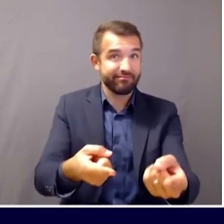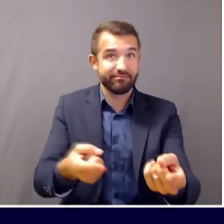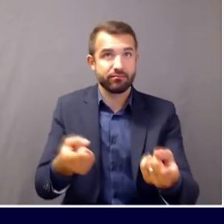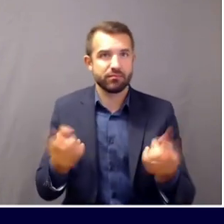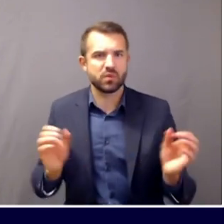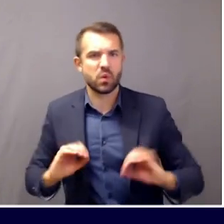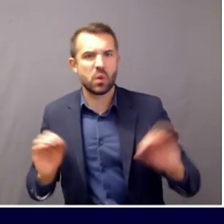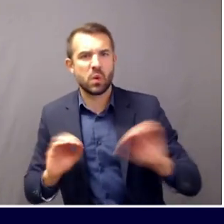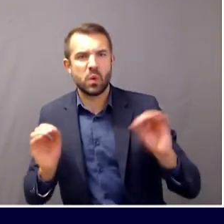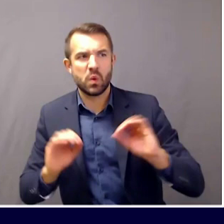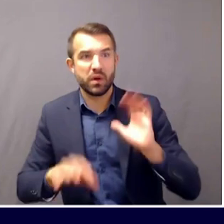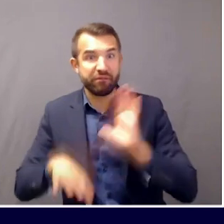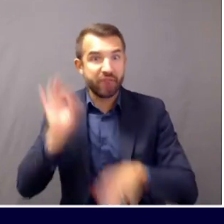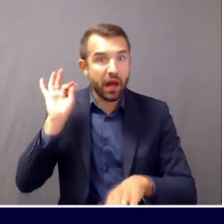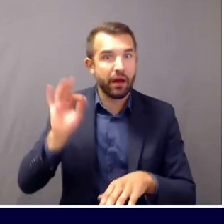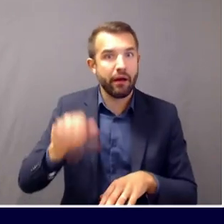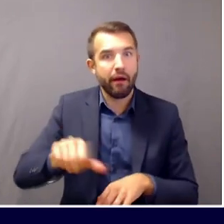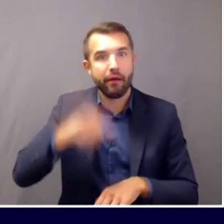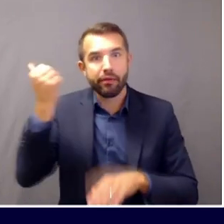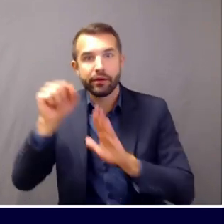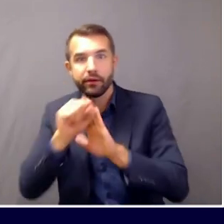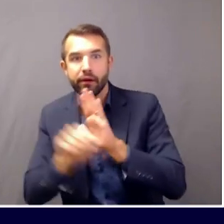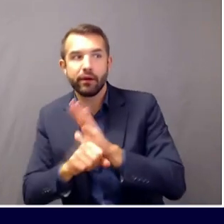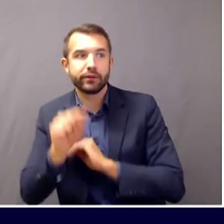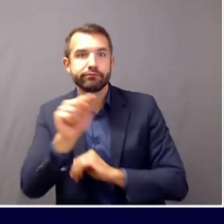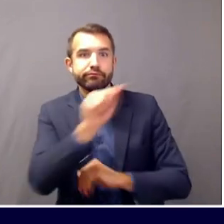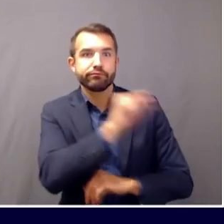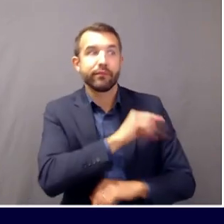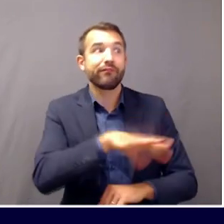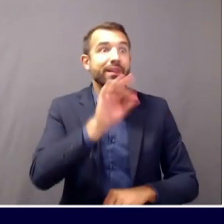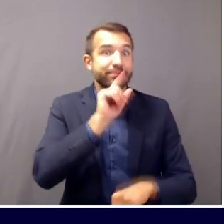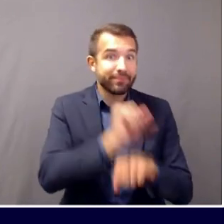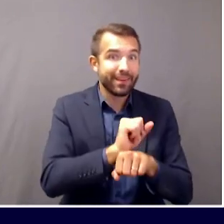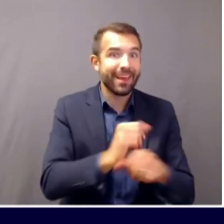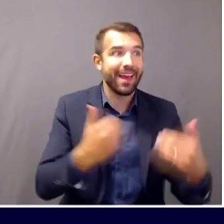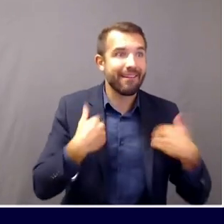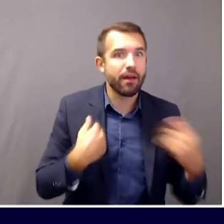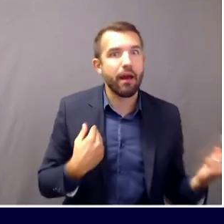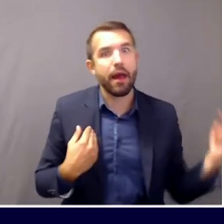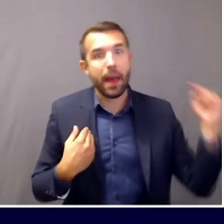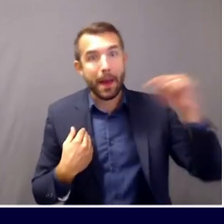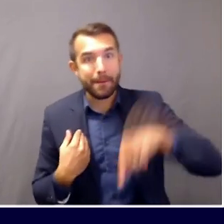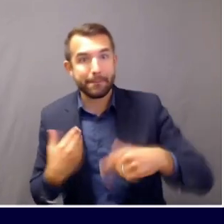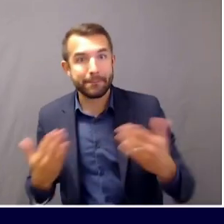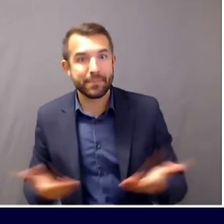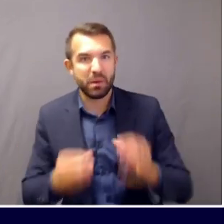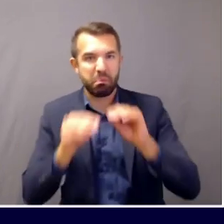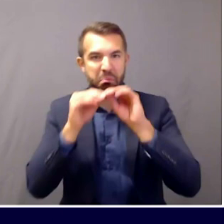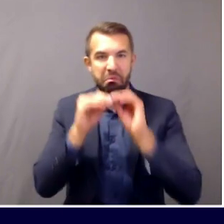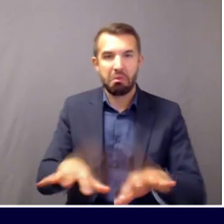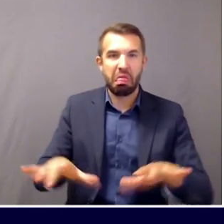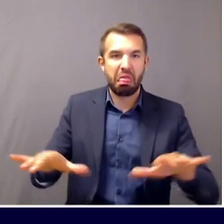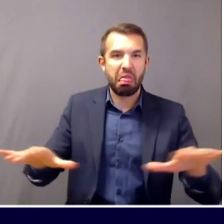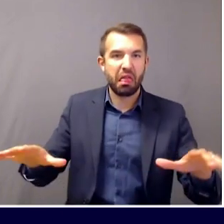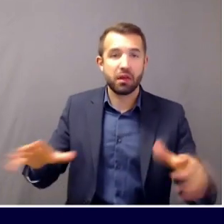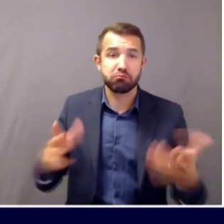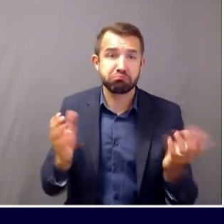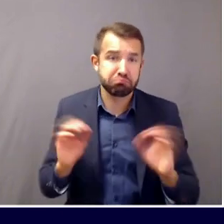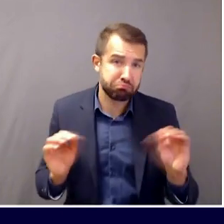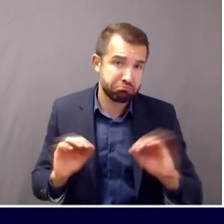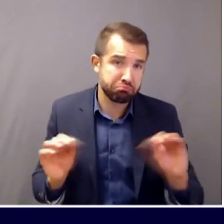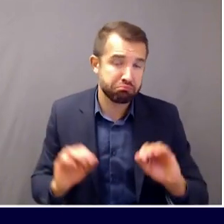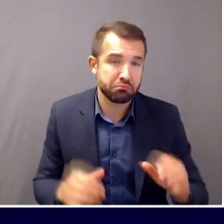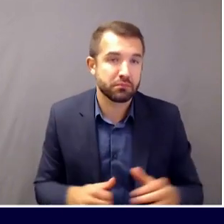from other states who tested positive, who then came to Maine, and then caused outbreaks here in Maine. It could